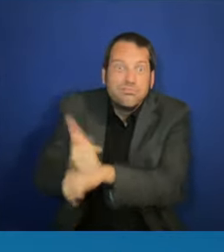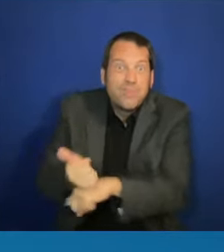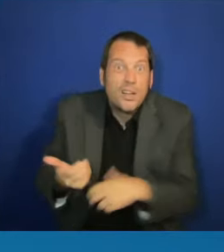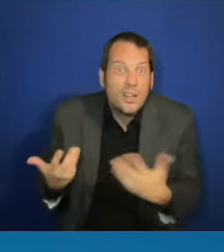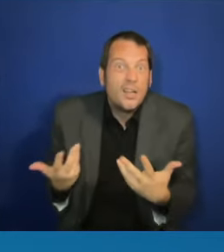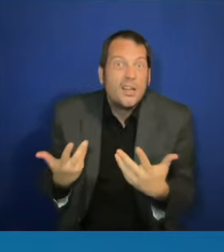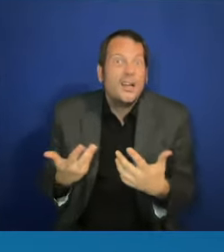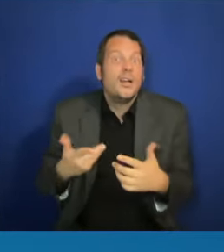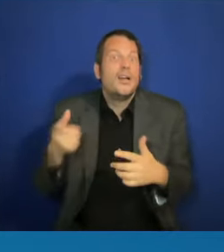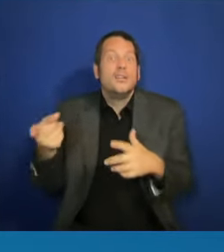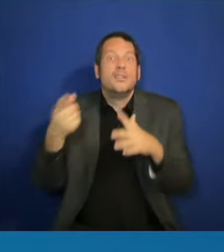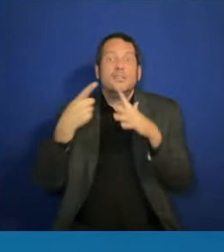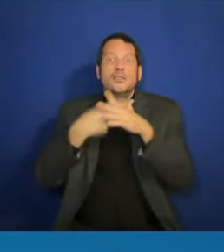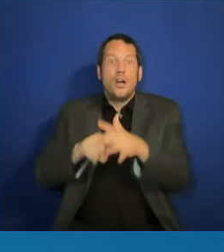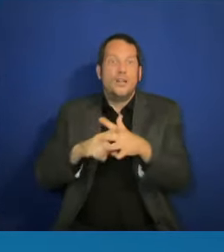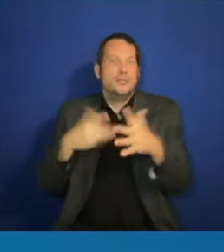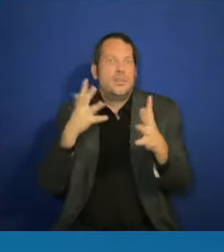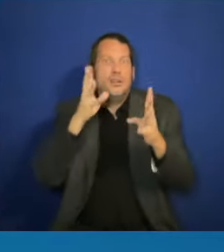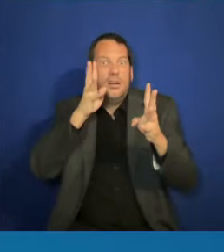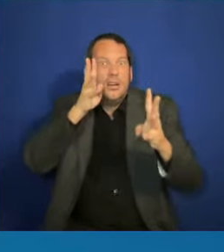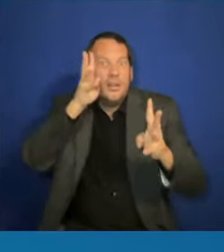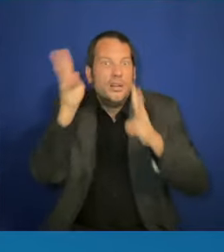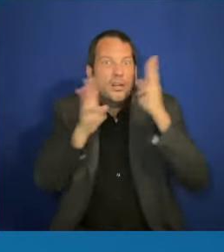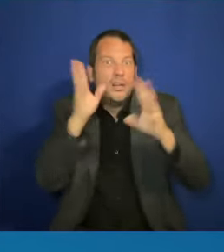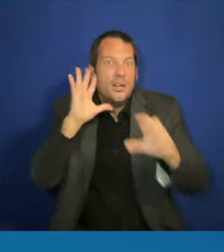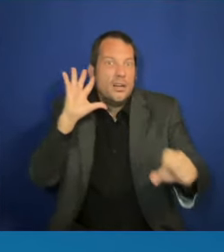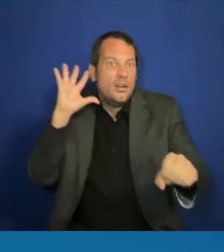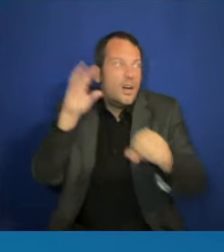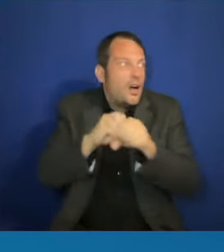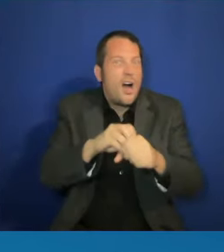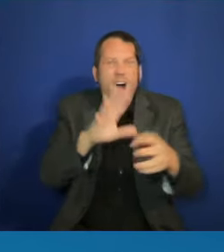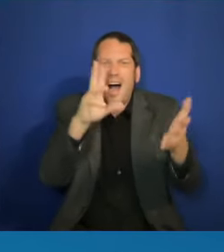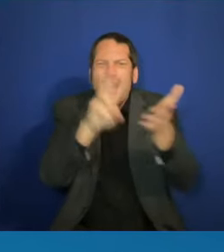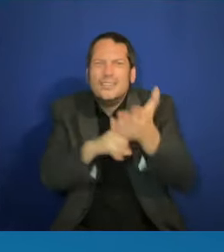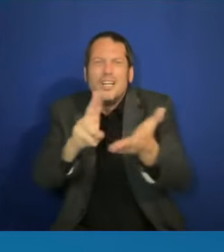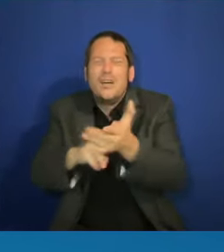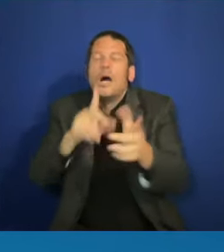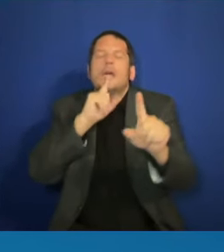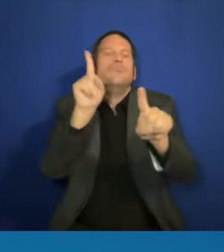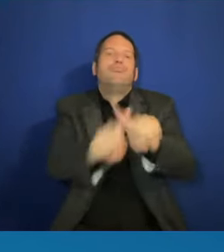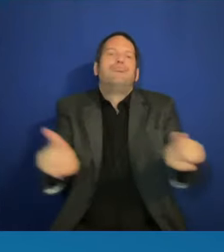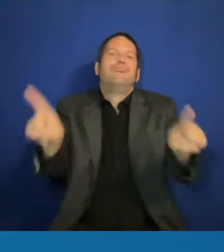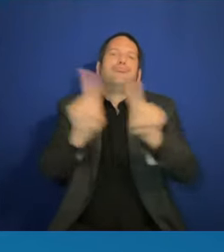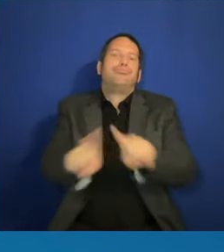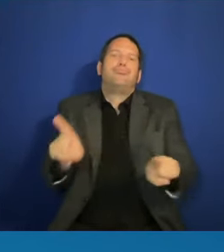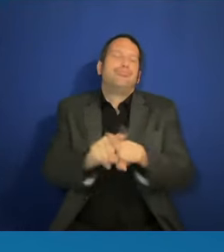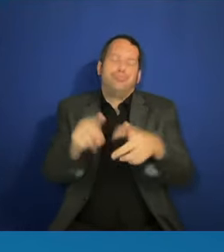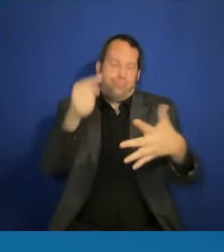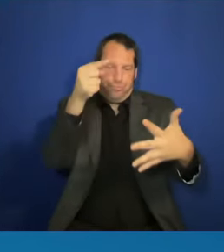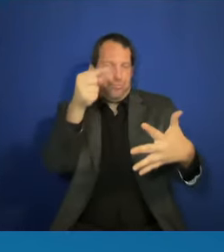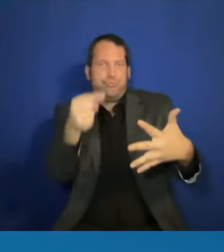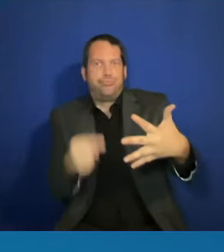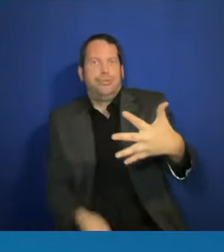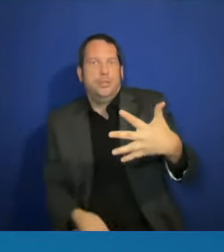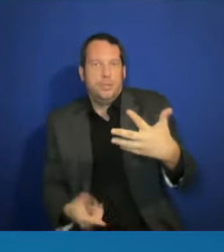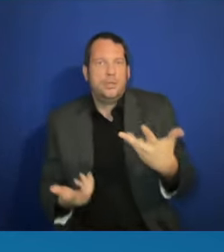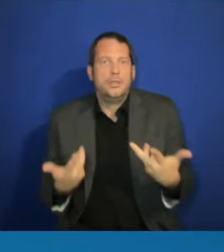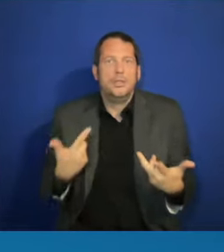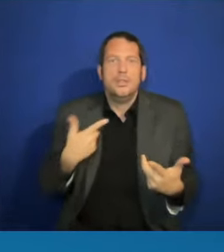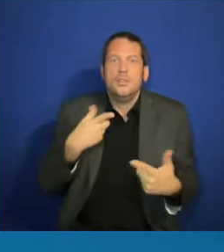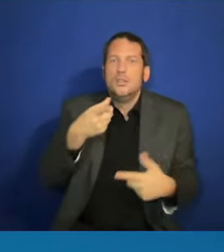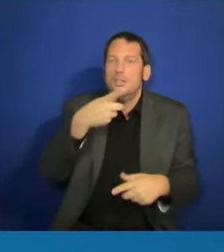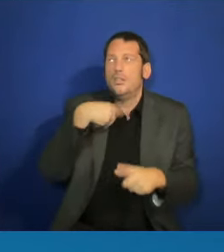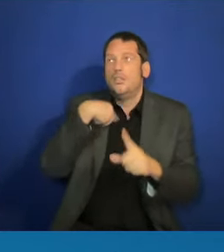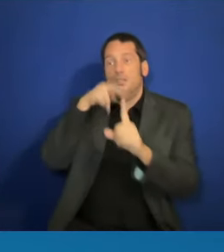contracting in a number of ways. So when we think about small businesses, especially when we're talking about minority communities, especially when we're talking about the